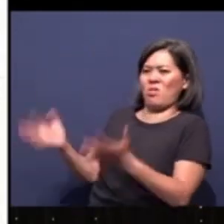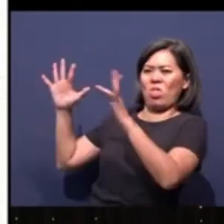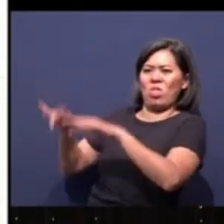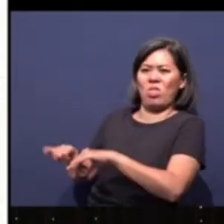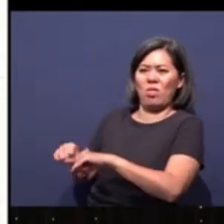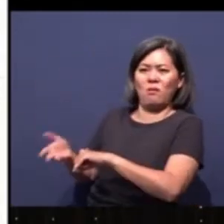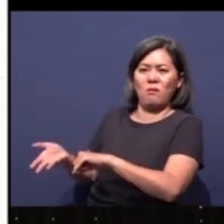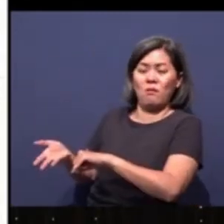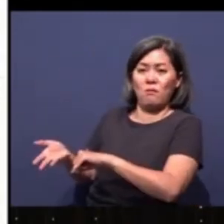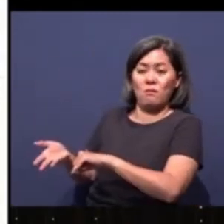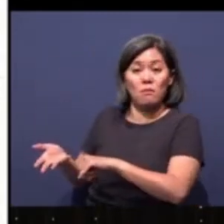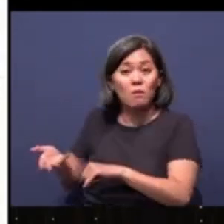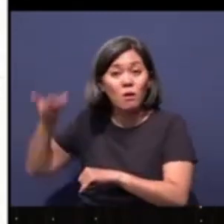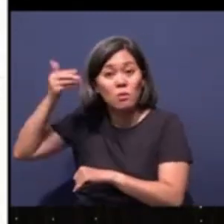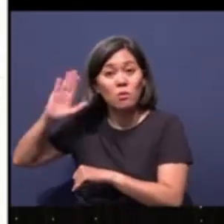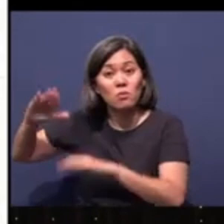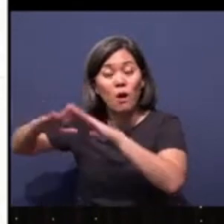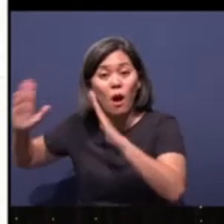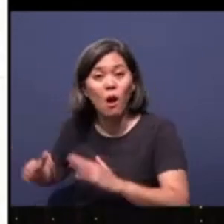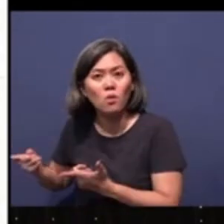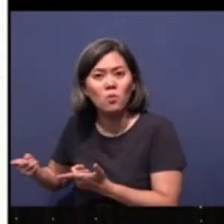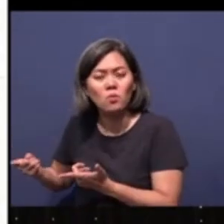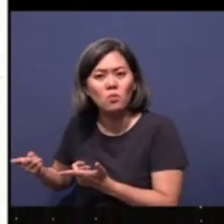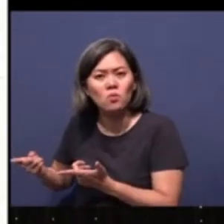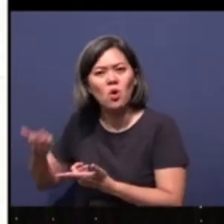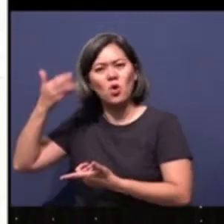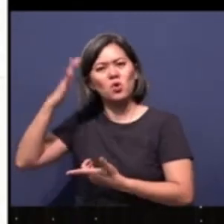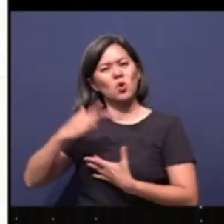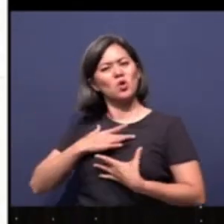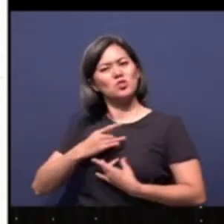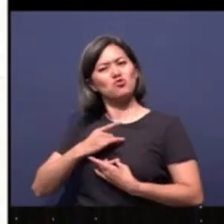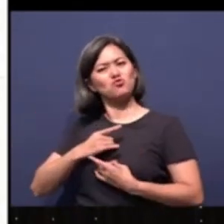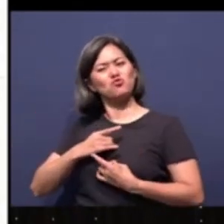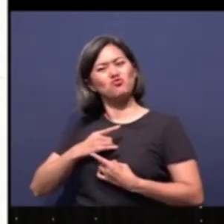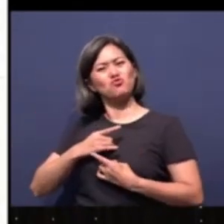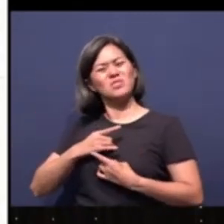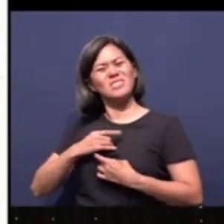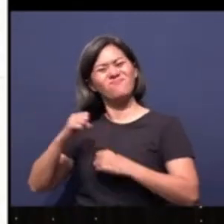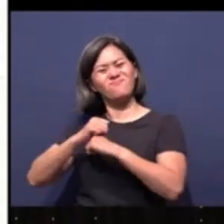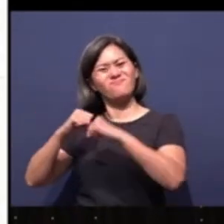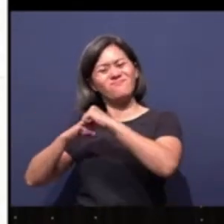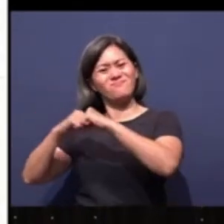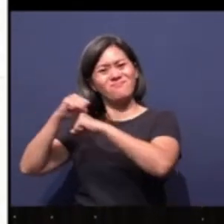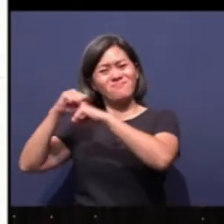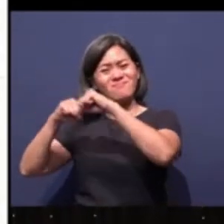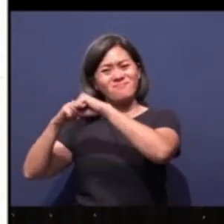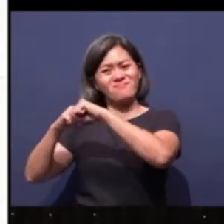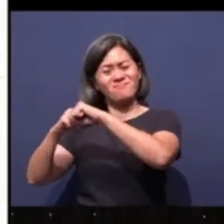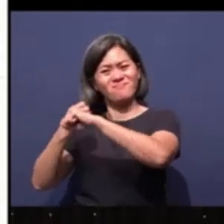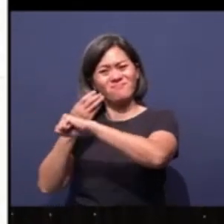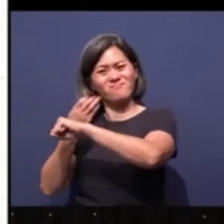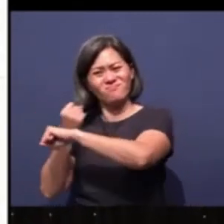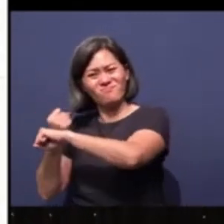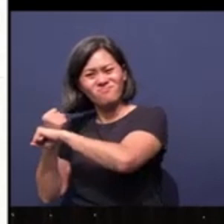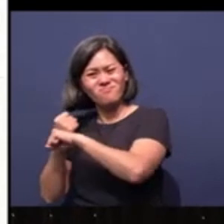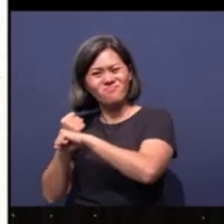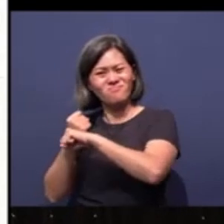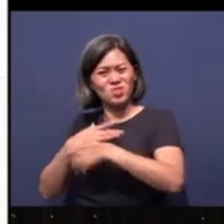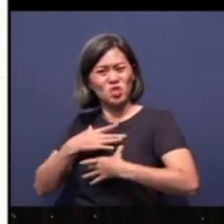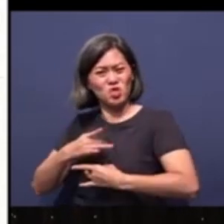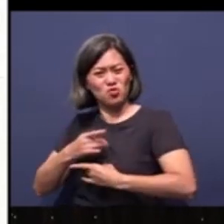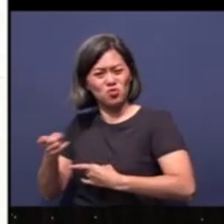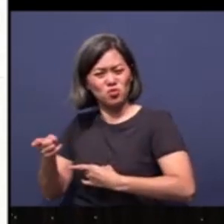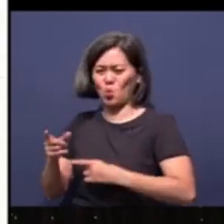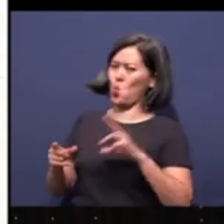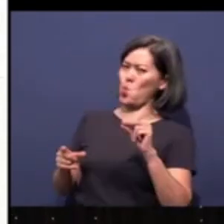The house of the Lord, is God interested in building structures of brick and mortar? No. Is